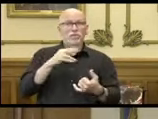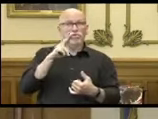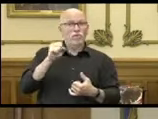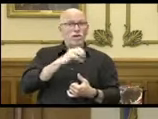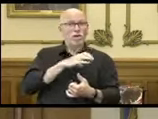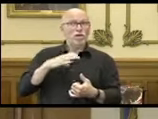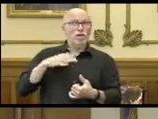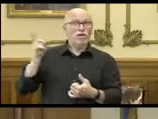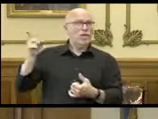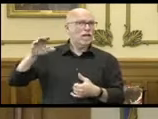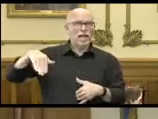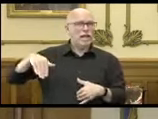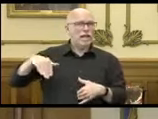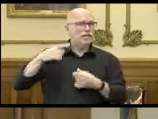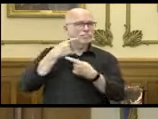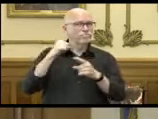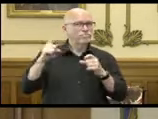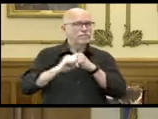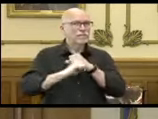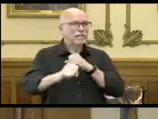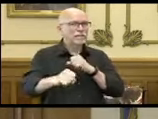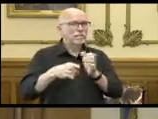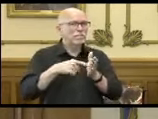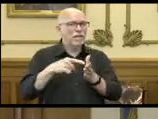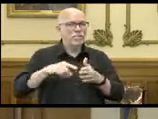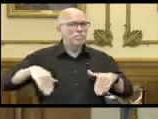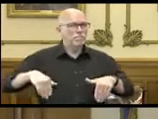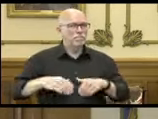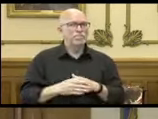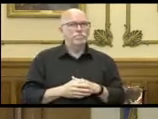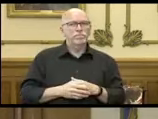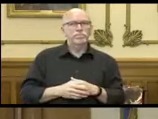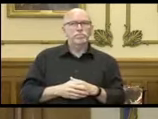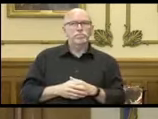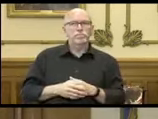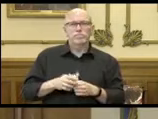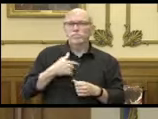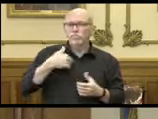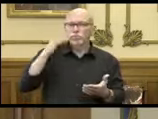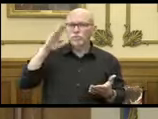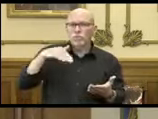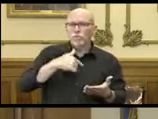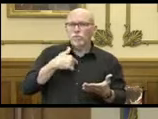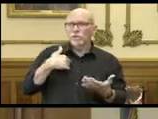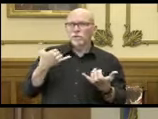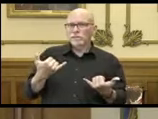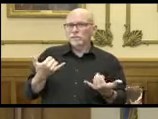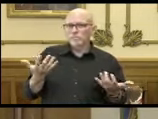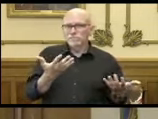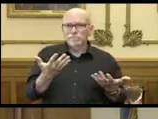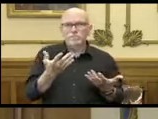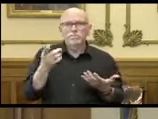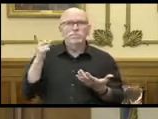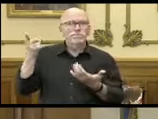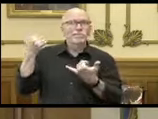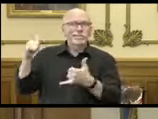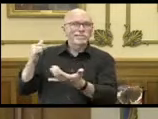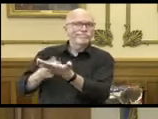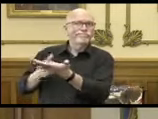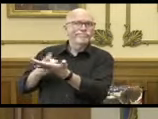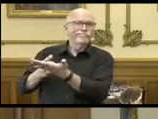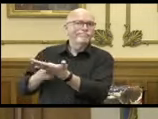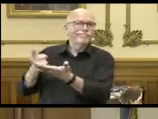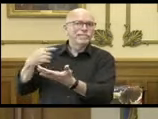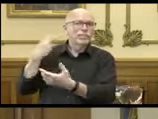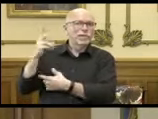Congress has not extended those payments. As we know, as we stand here today, they're in further discussion about